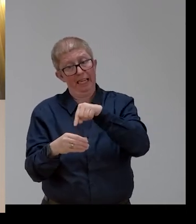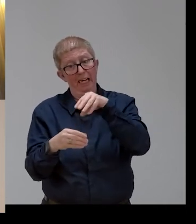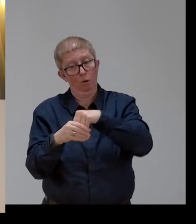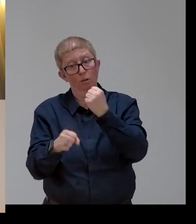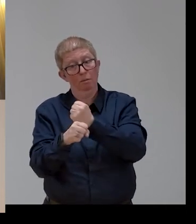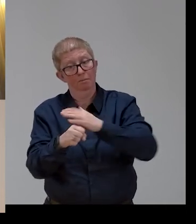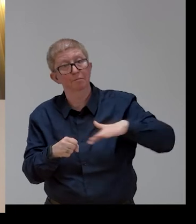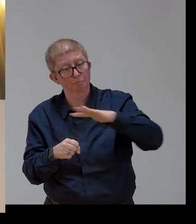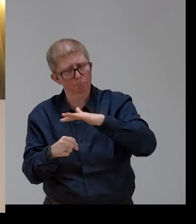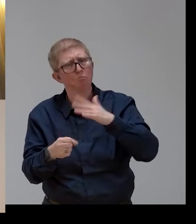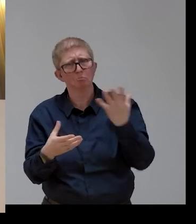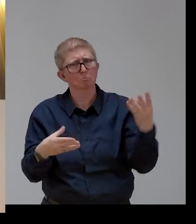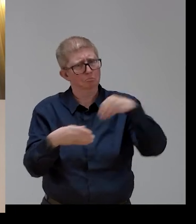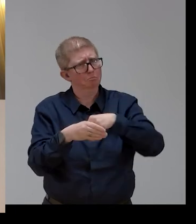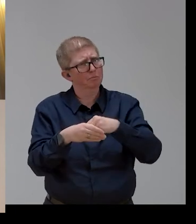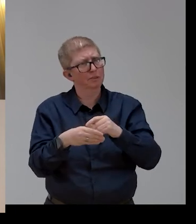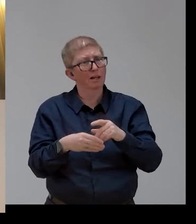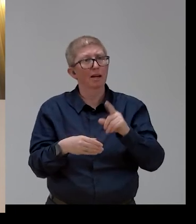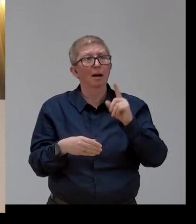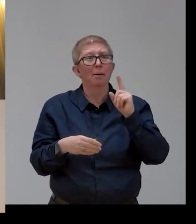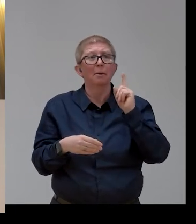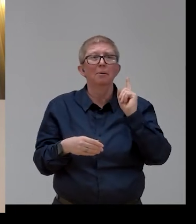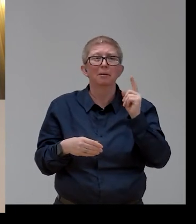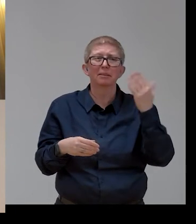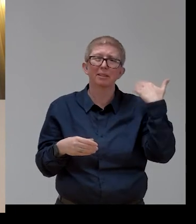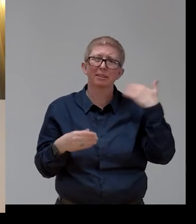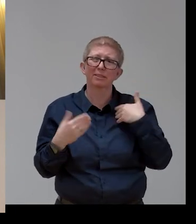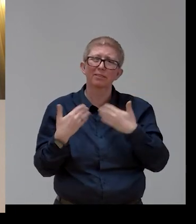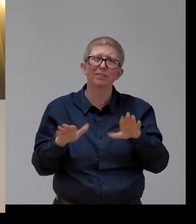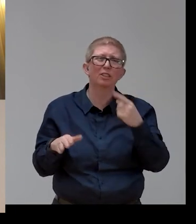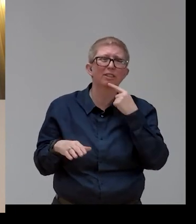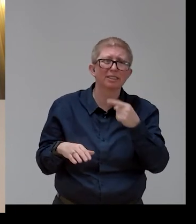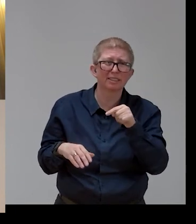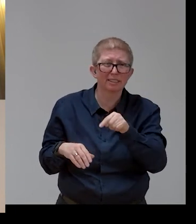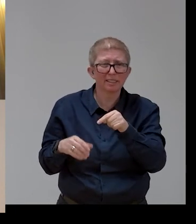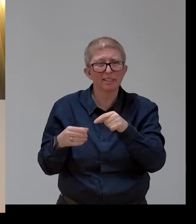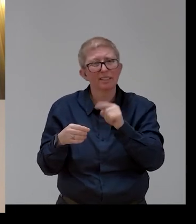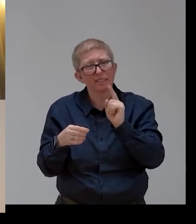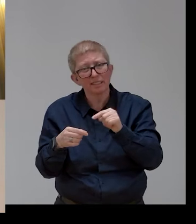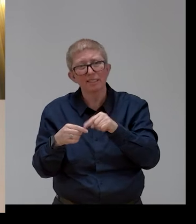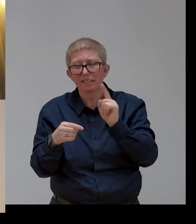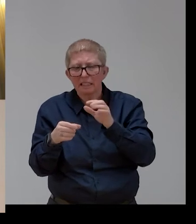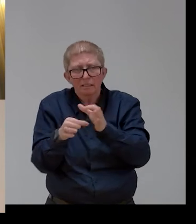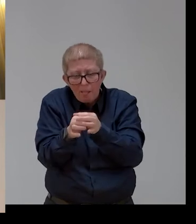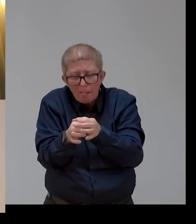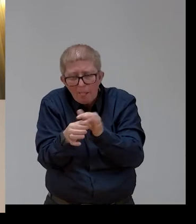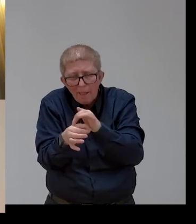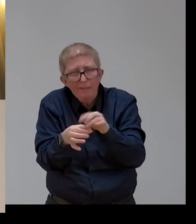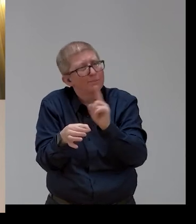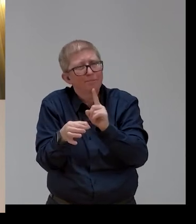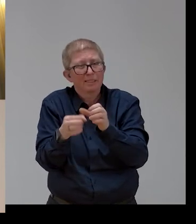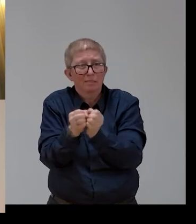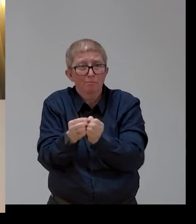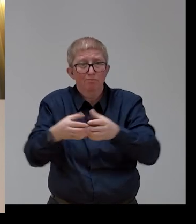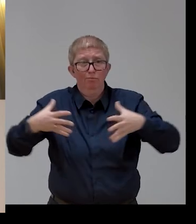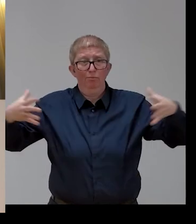as I was trying to say, on a larger scale, we have an opportunity that will not come back, that